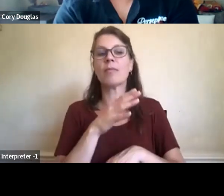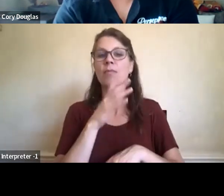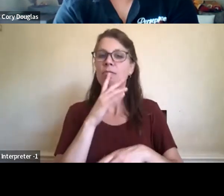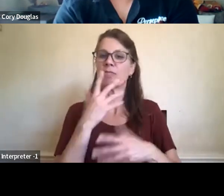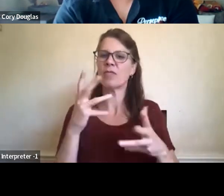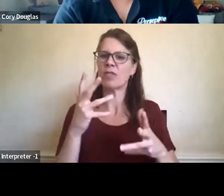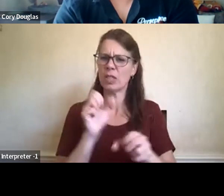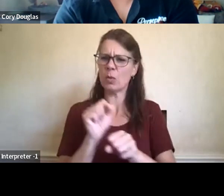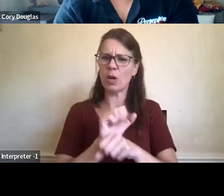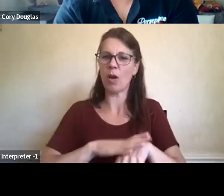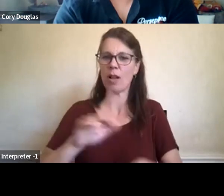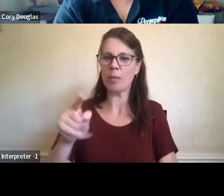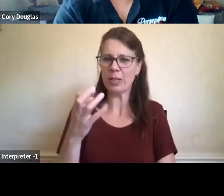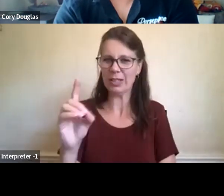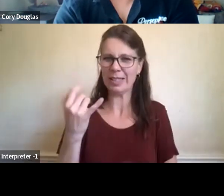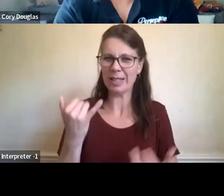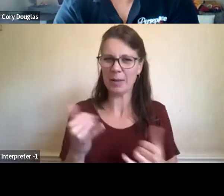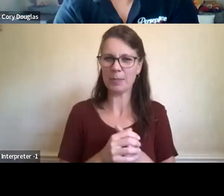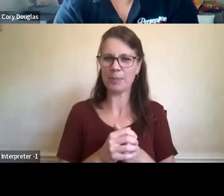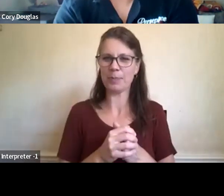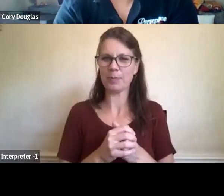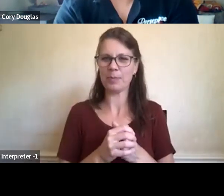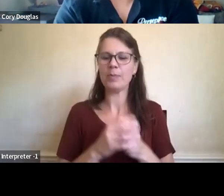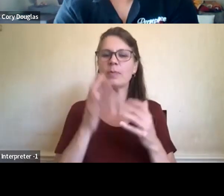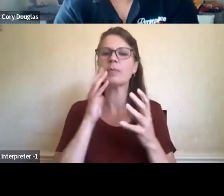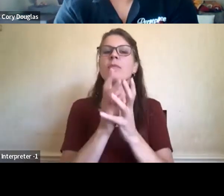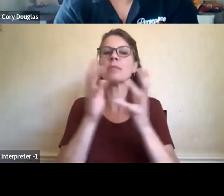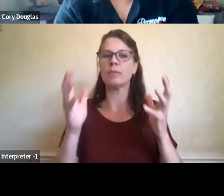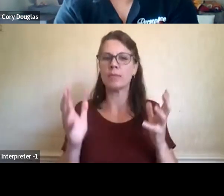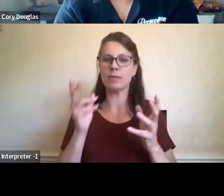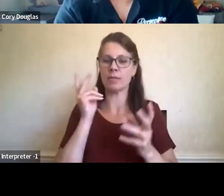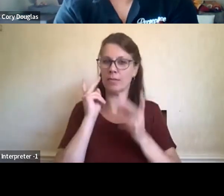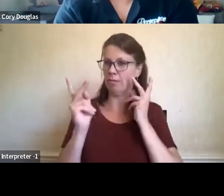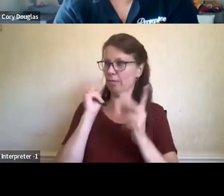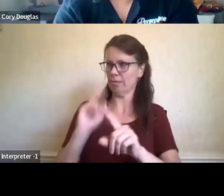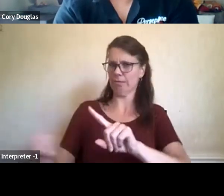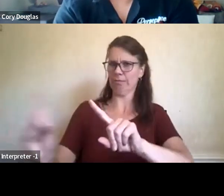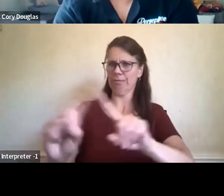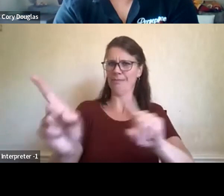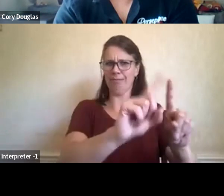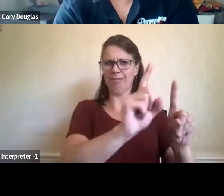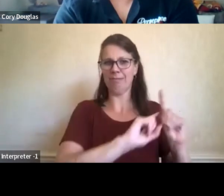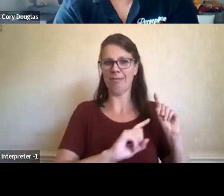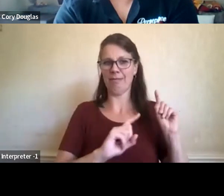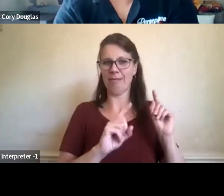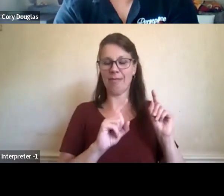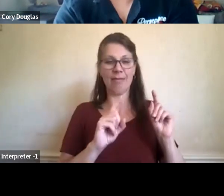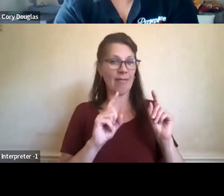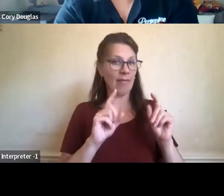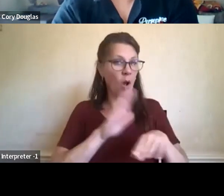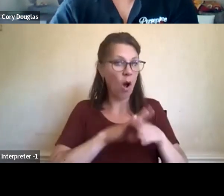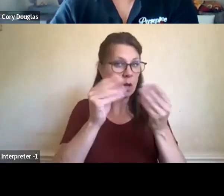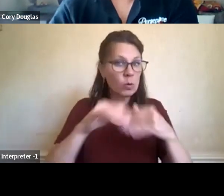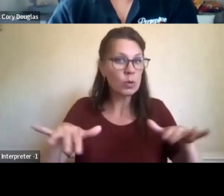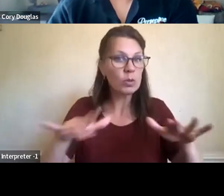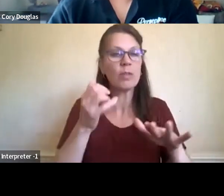I'm just so thankful to see all of the hard work that is done by many nations on and off reserve. I mean, that's just